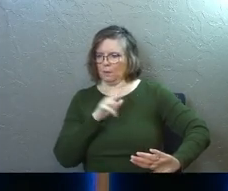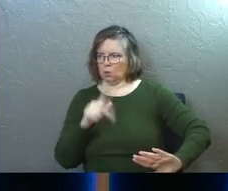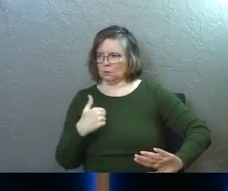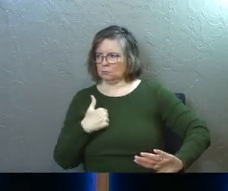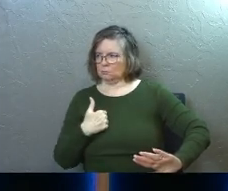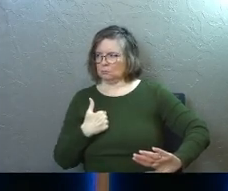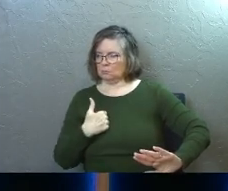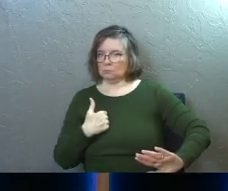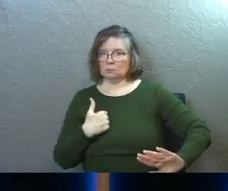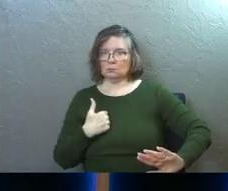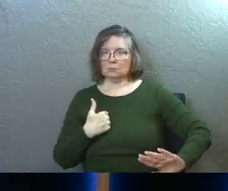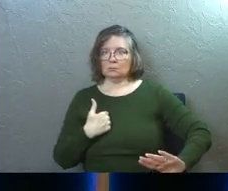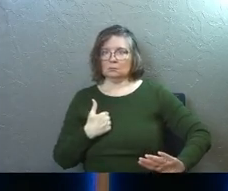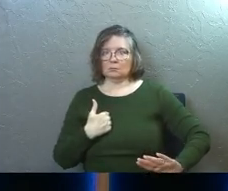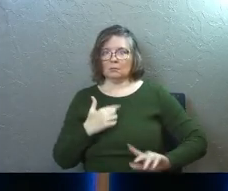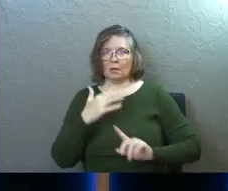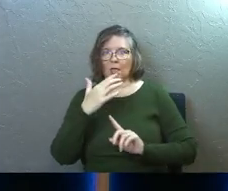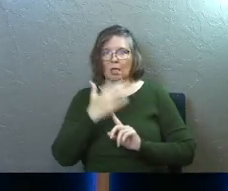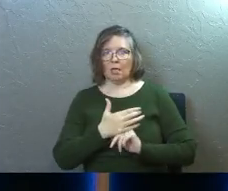person.